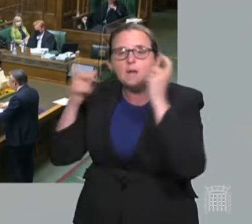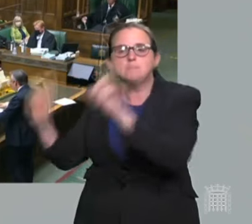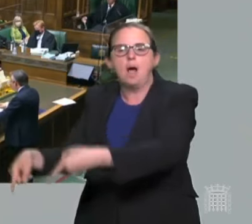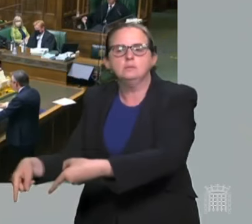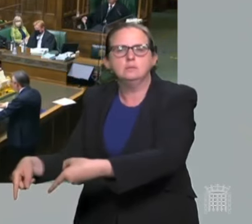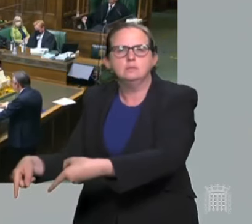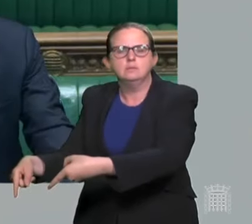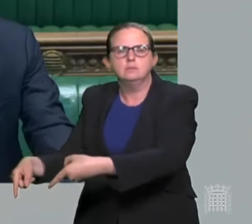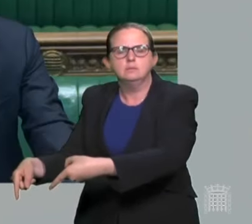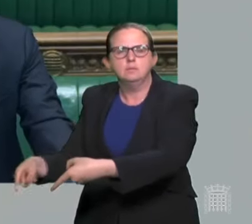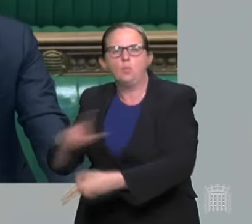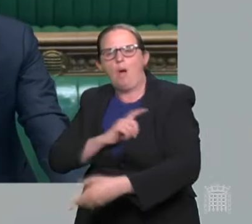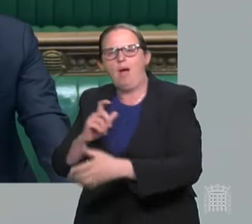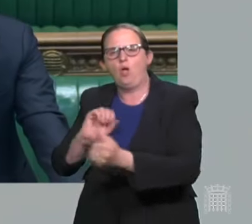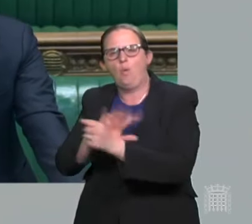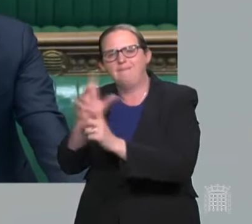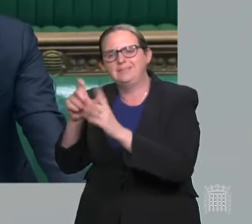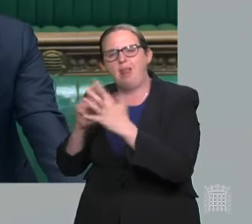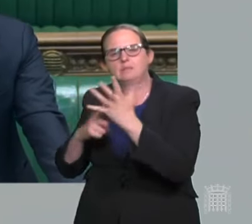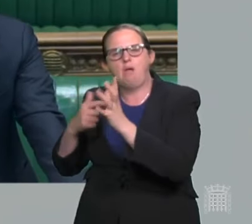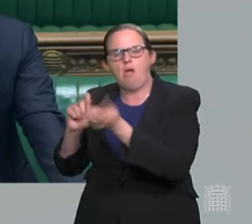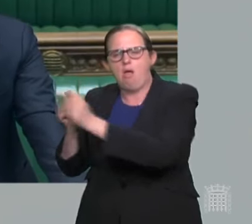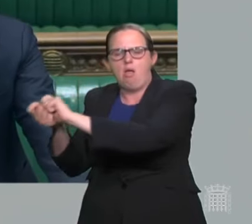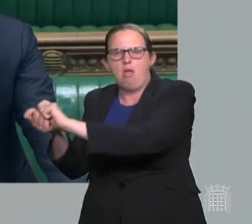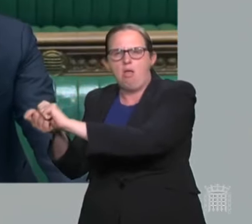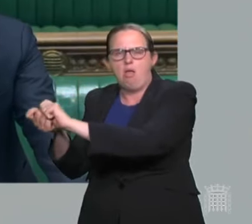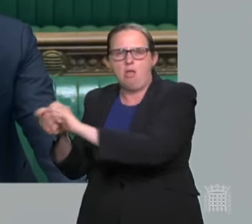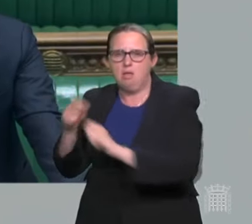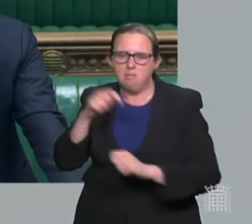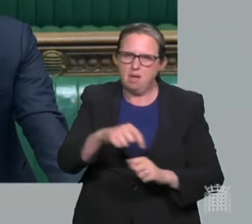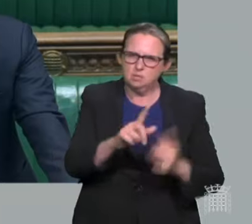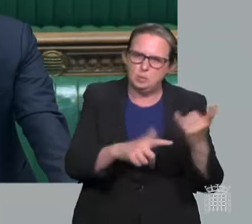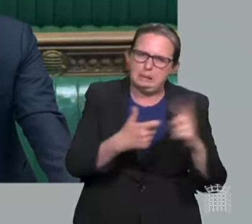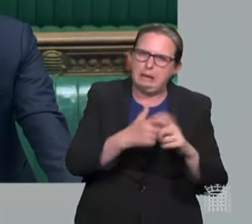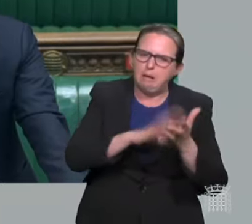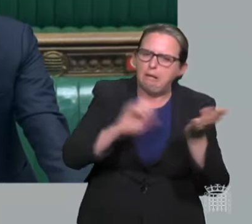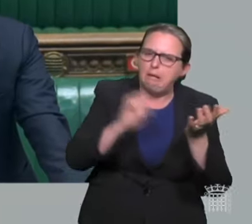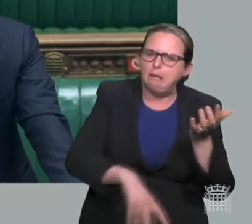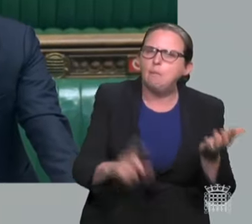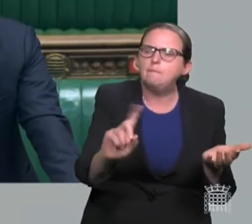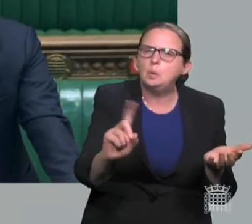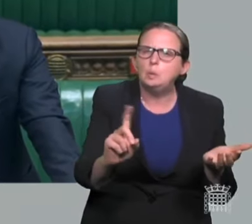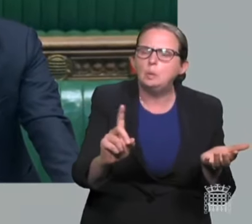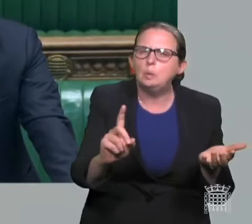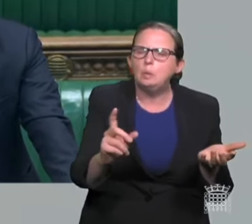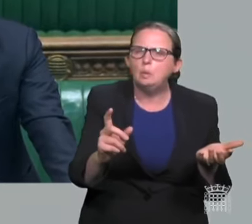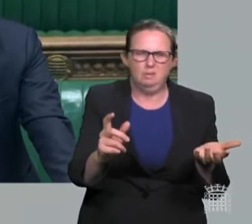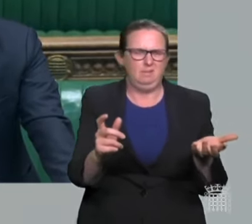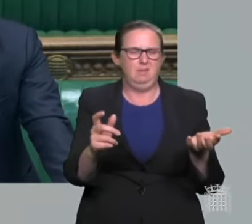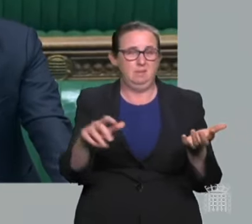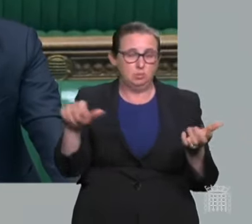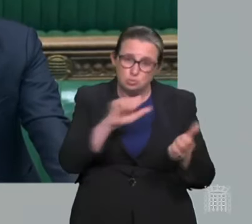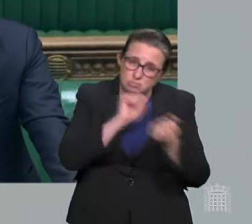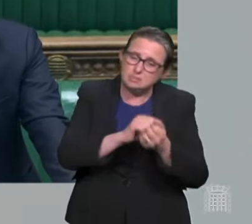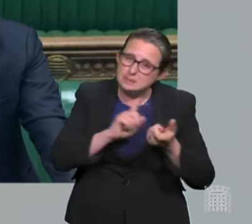planning to bin ours? Masks don't restrict freedoms in a pandemic when so much virus is circulating. They ensure